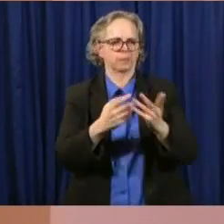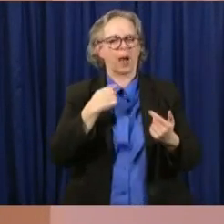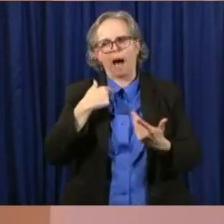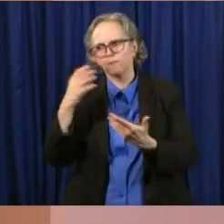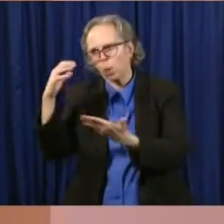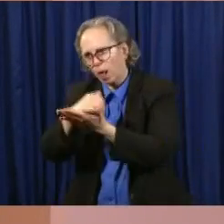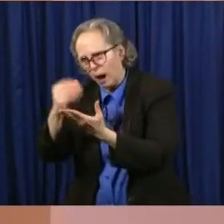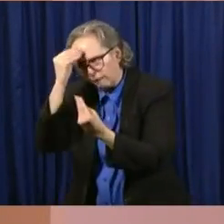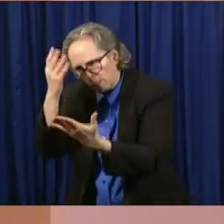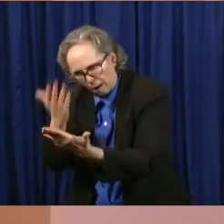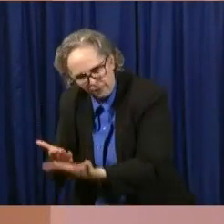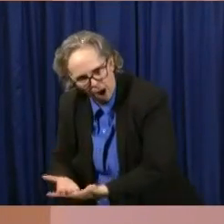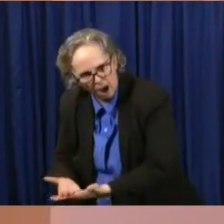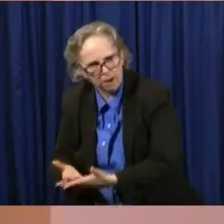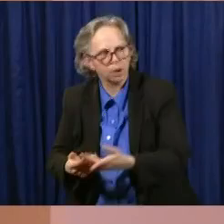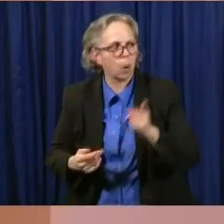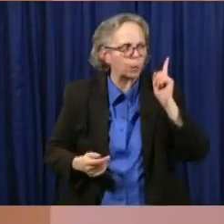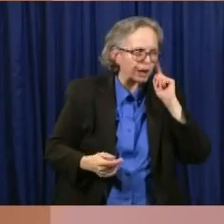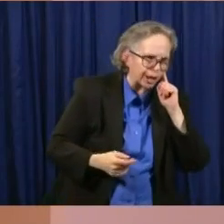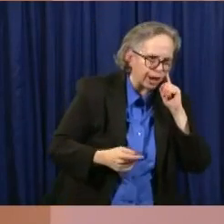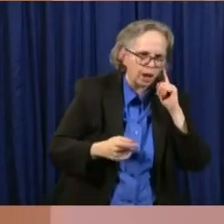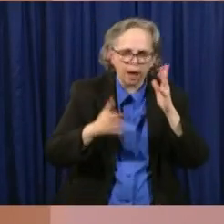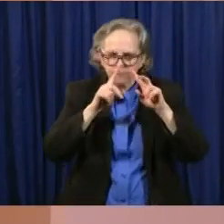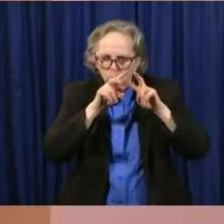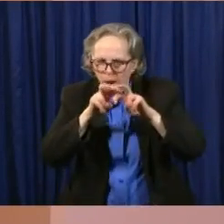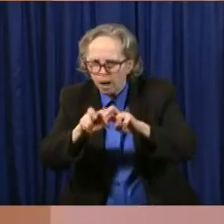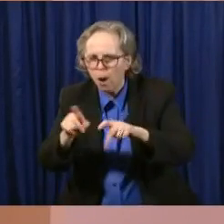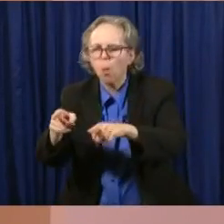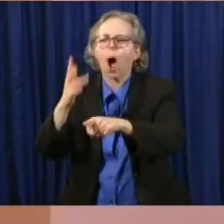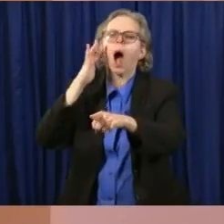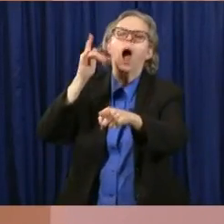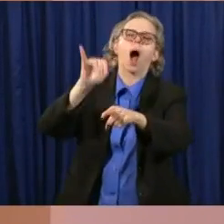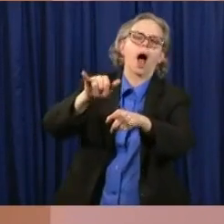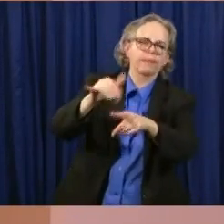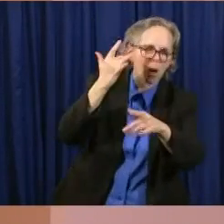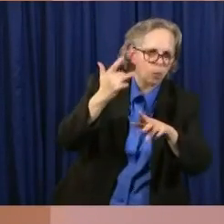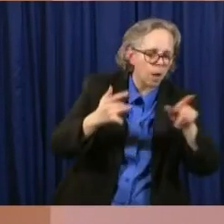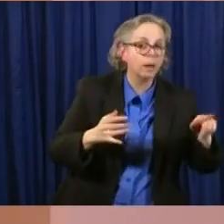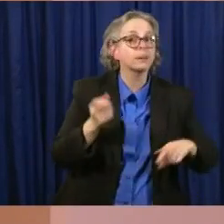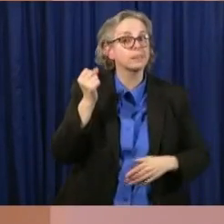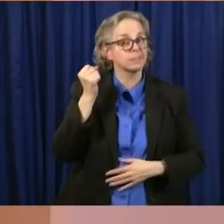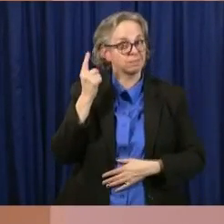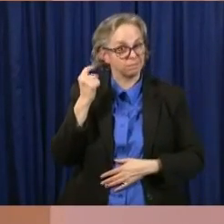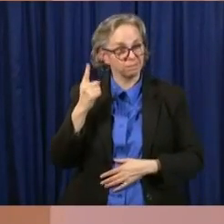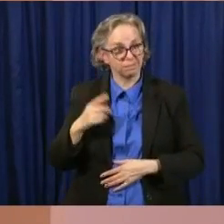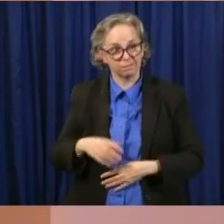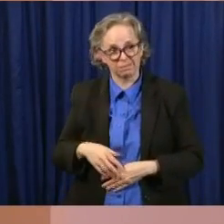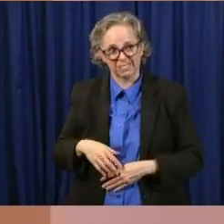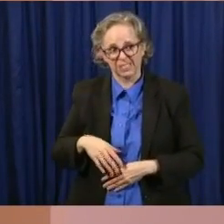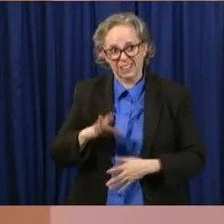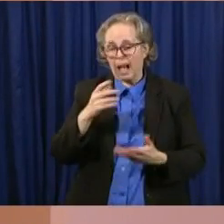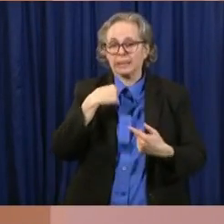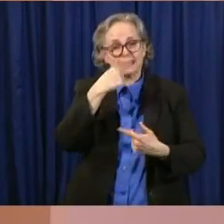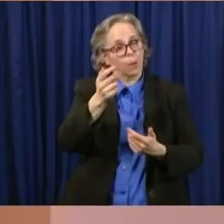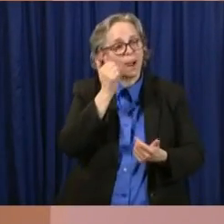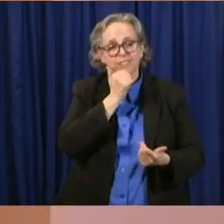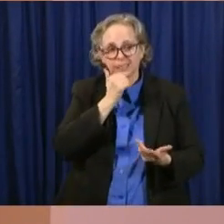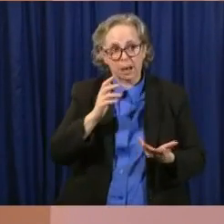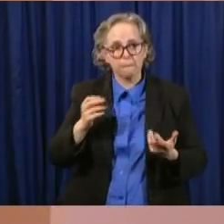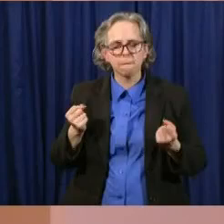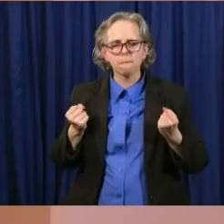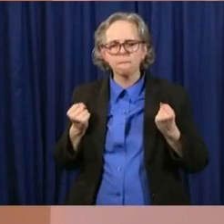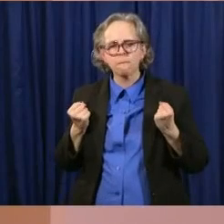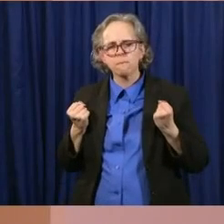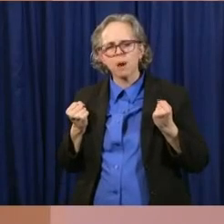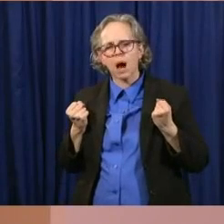have lost jobs, uh, there are also a number of employers out there, as I say every day, who are hiring to be, to, to fill